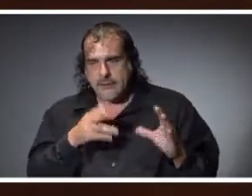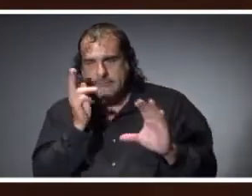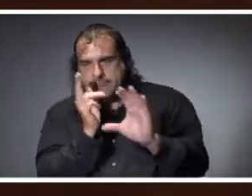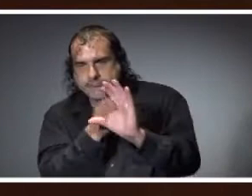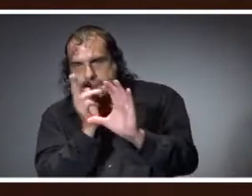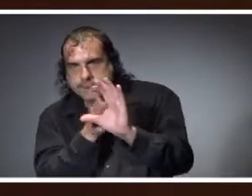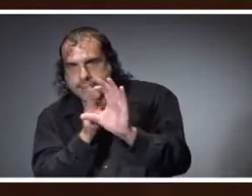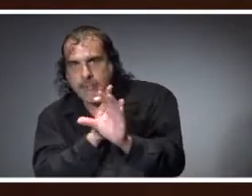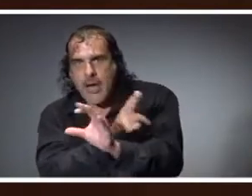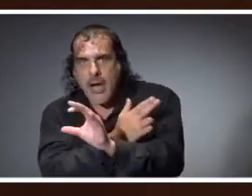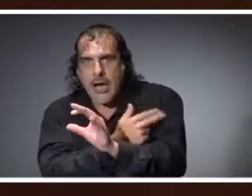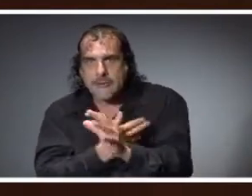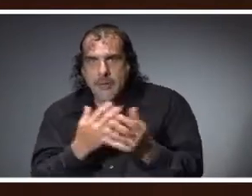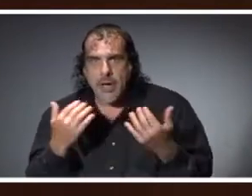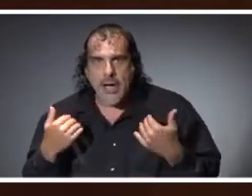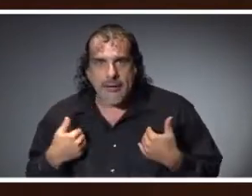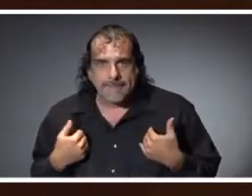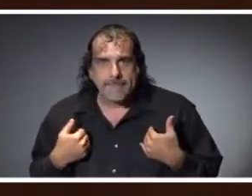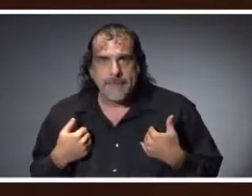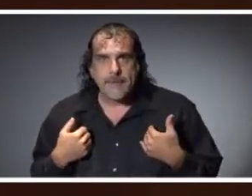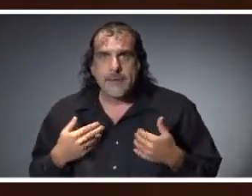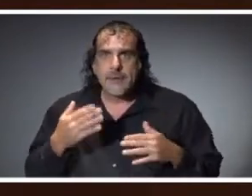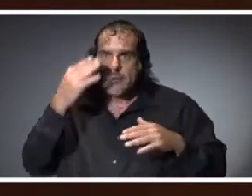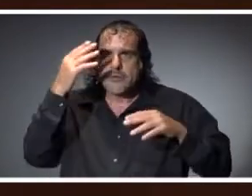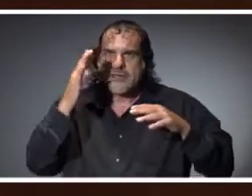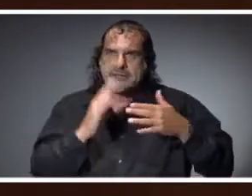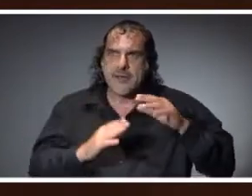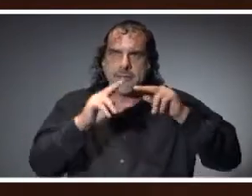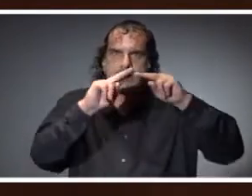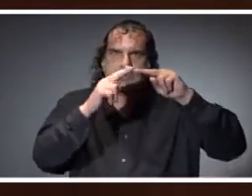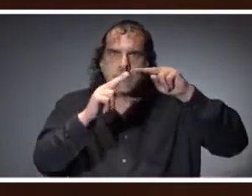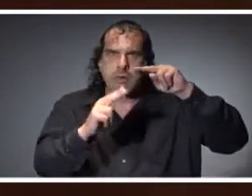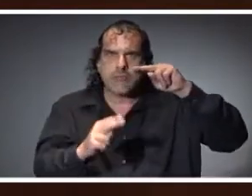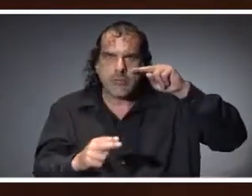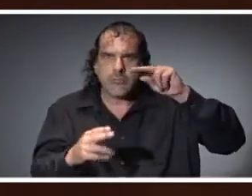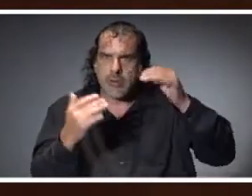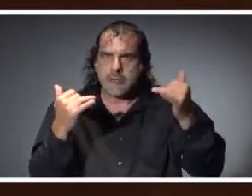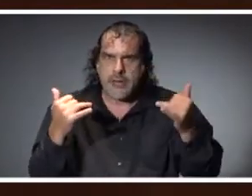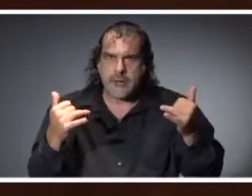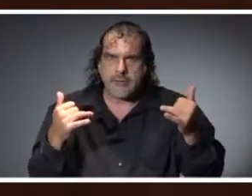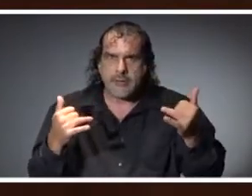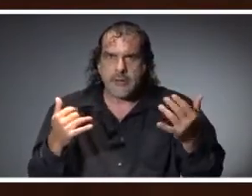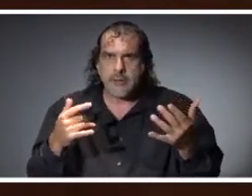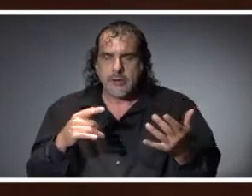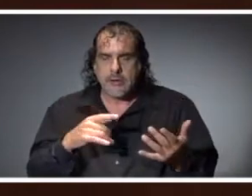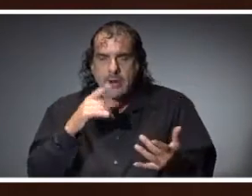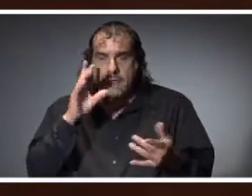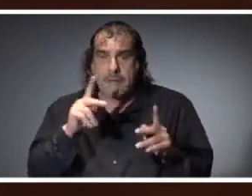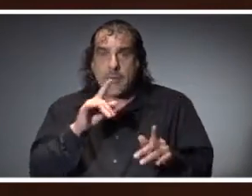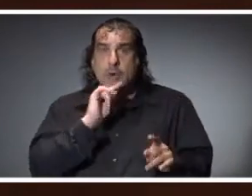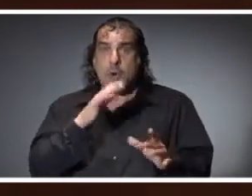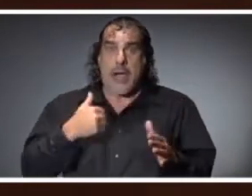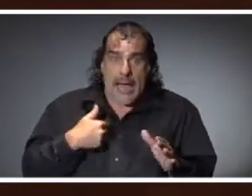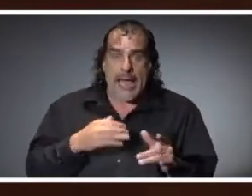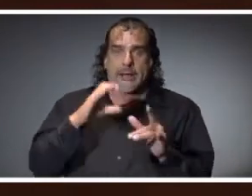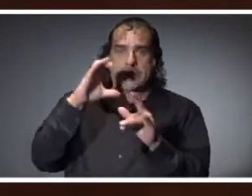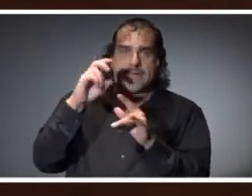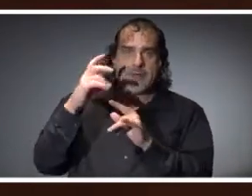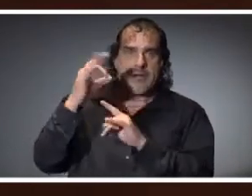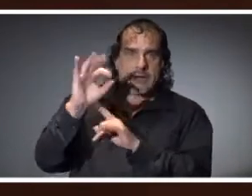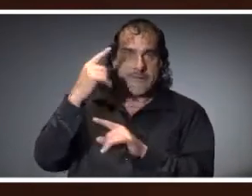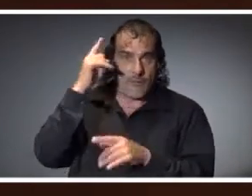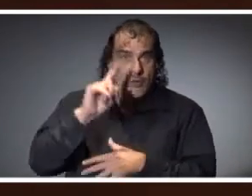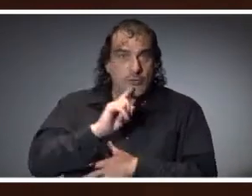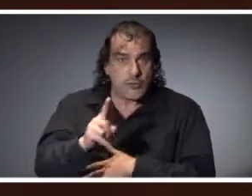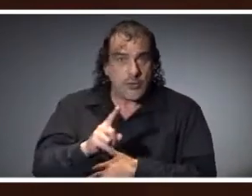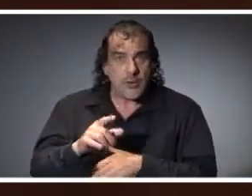hospitals now, we are seeing some downward trends in those numbers of confirmed cases. We've also seen some downward